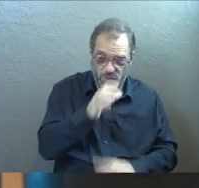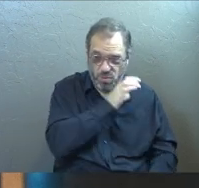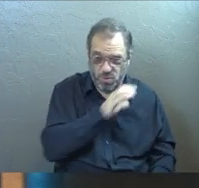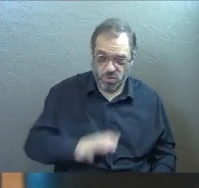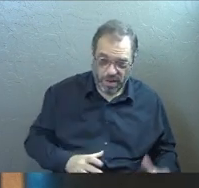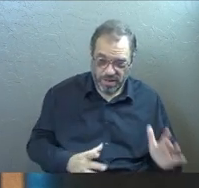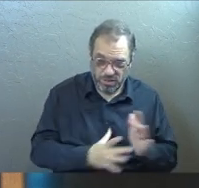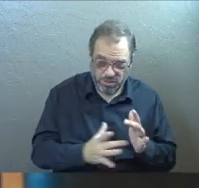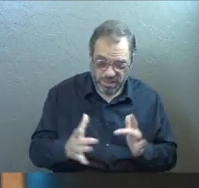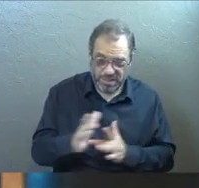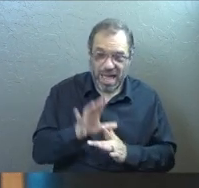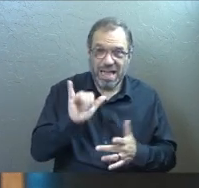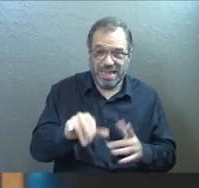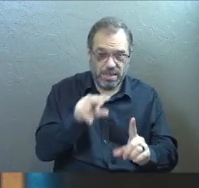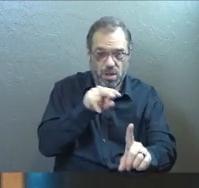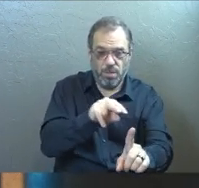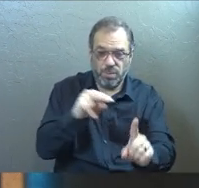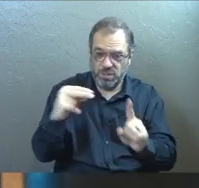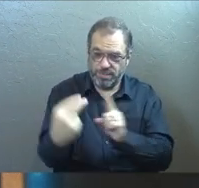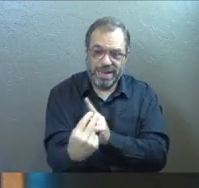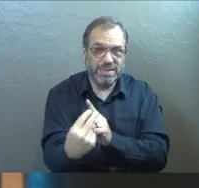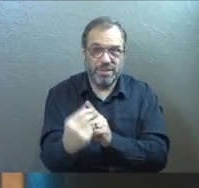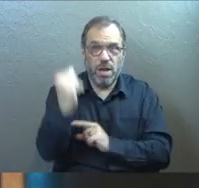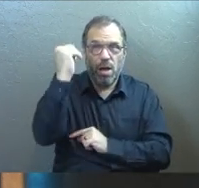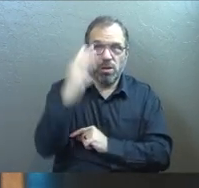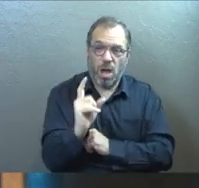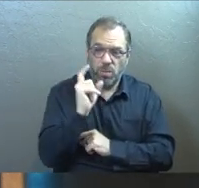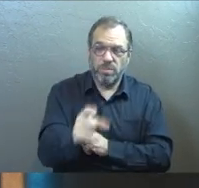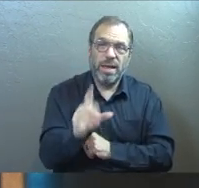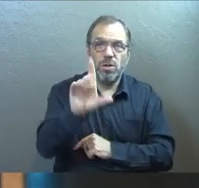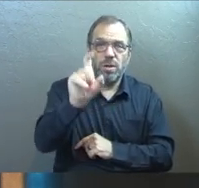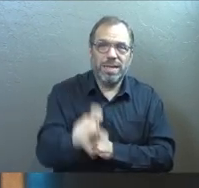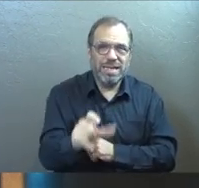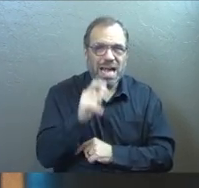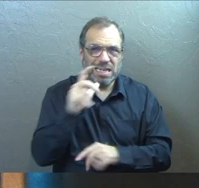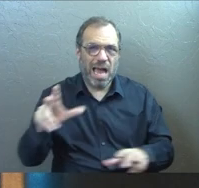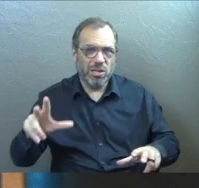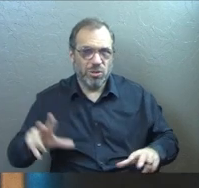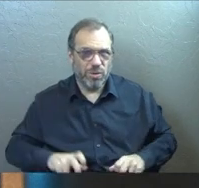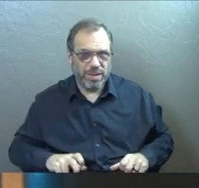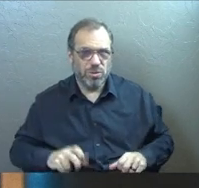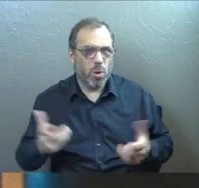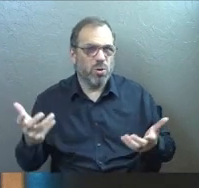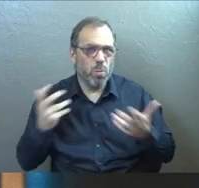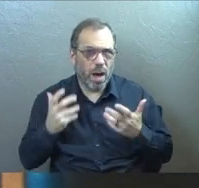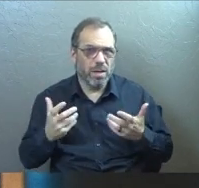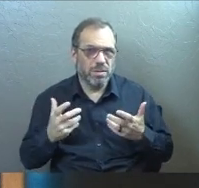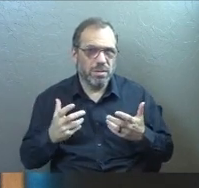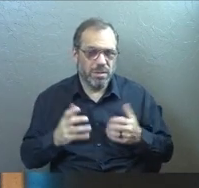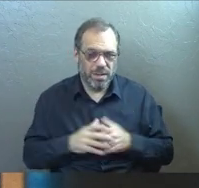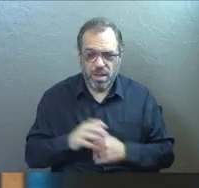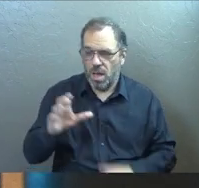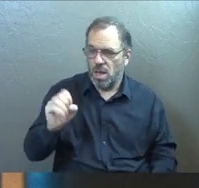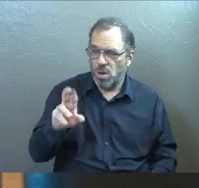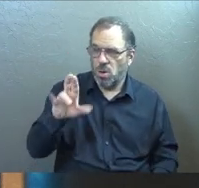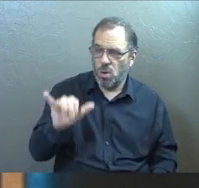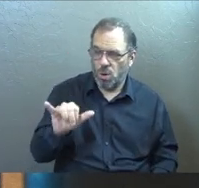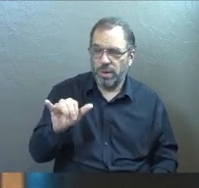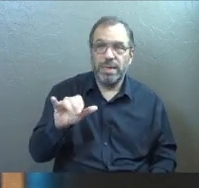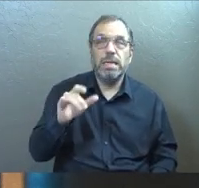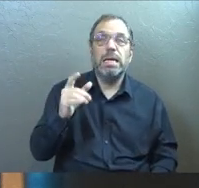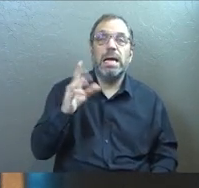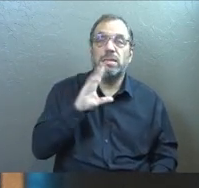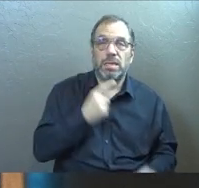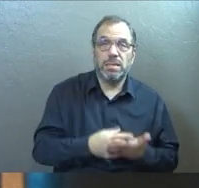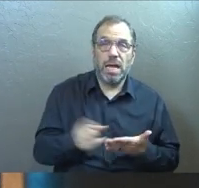Christ Jesus. That's perspective again. God will supply our needs, not our greeds. Corrie Ten Boom, who I talked about last